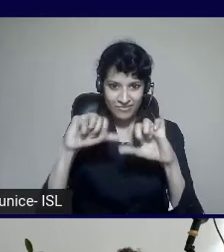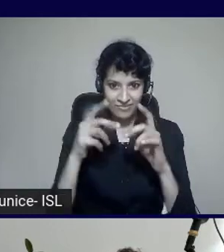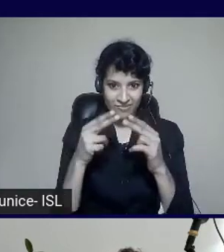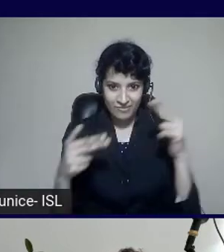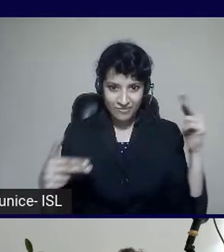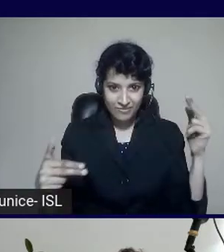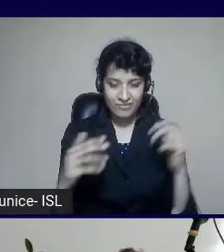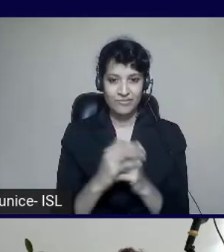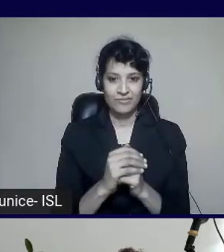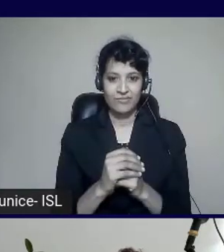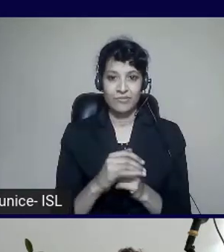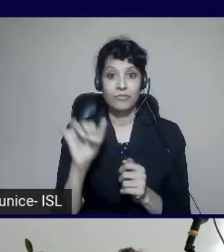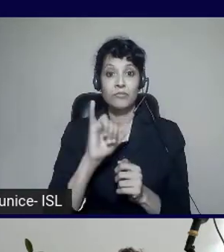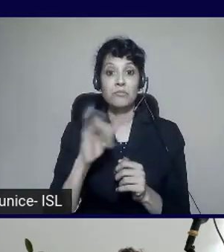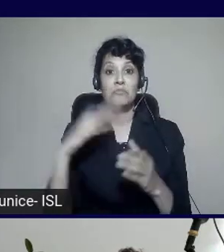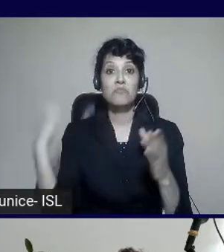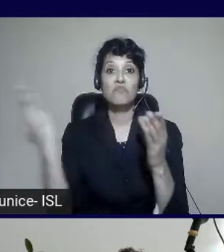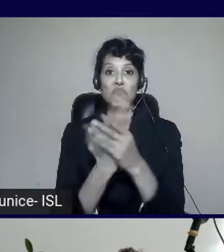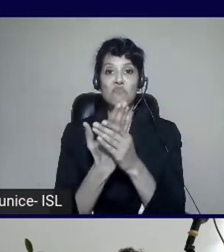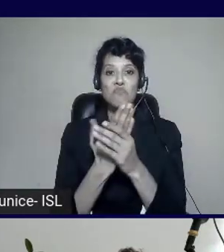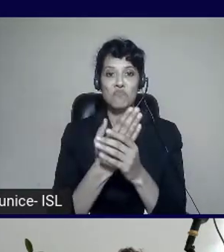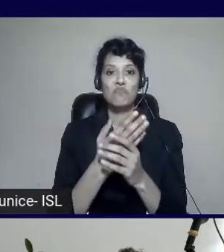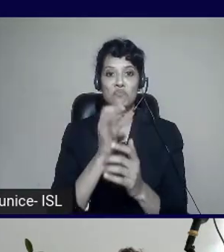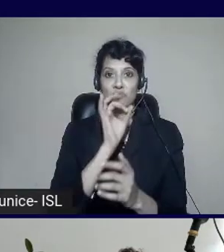And I can also file the issue. Straight to GitHub.